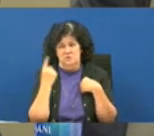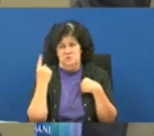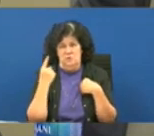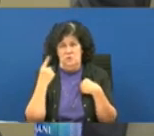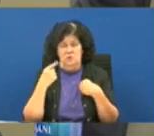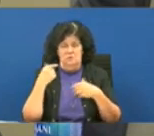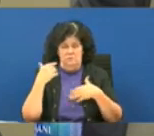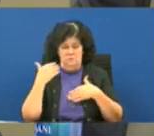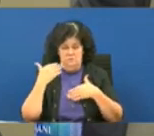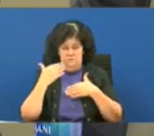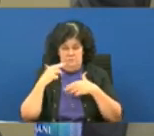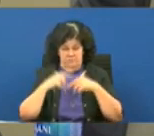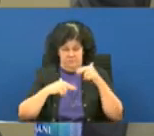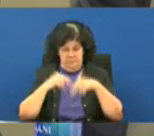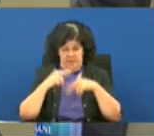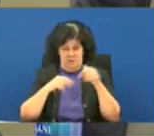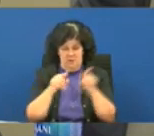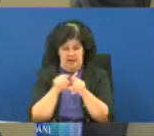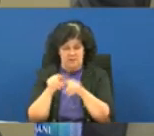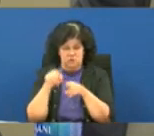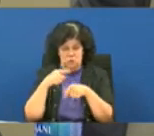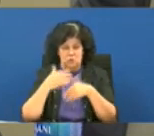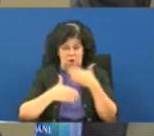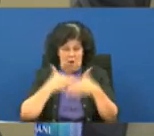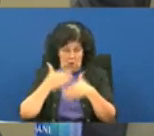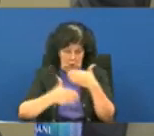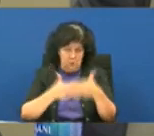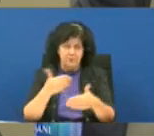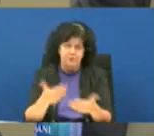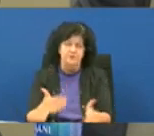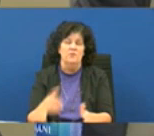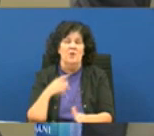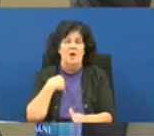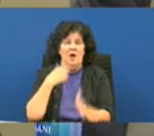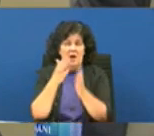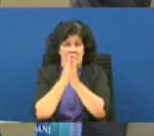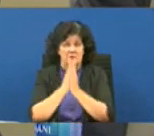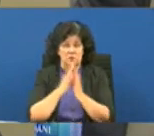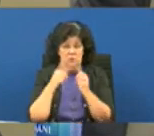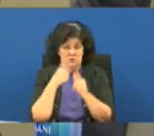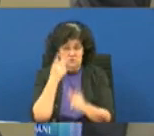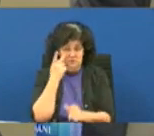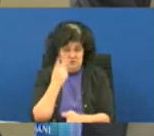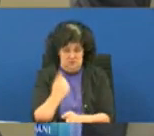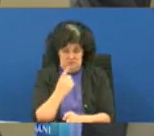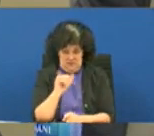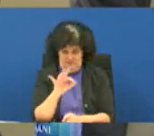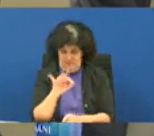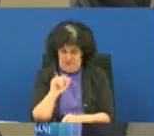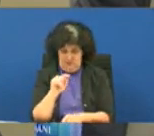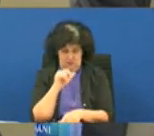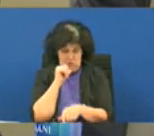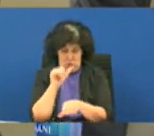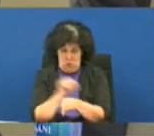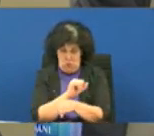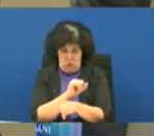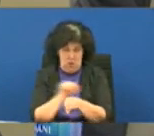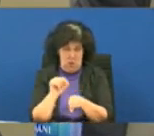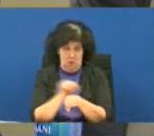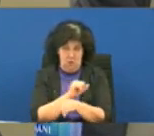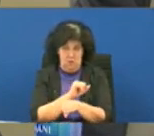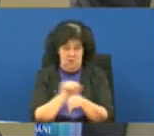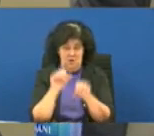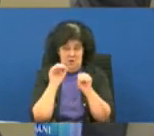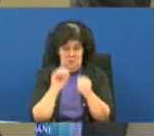nobody else has a model to follow after so the only thing that i ask is that when you see something that doesn't work you put a plan